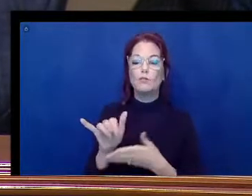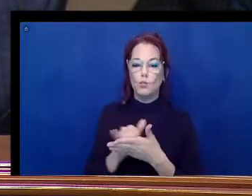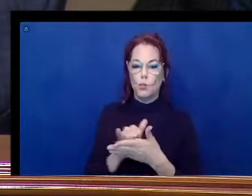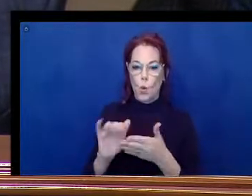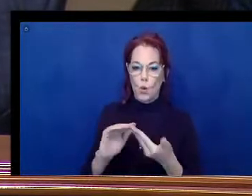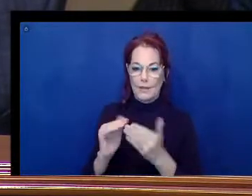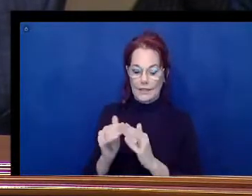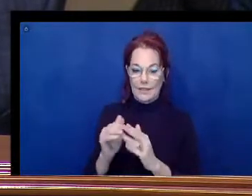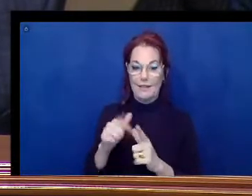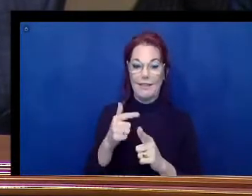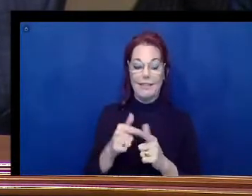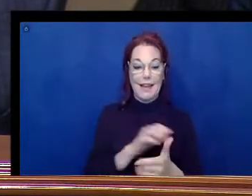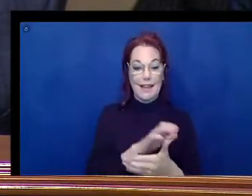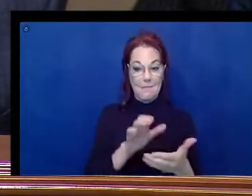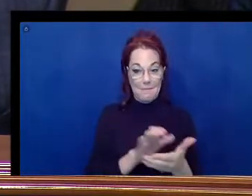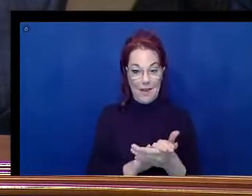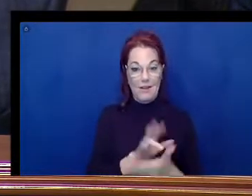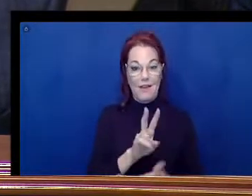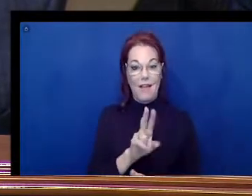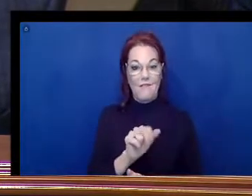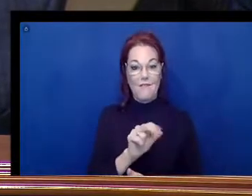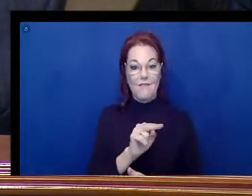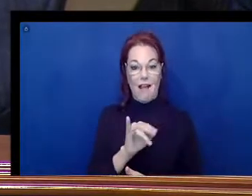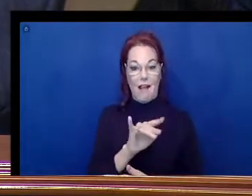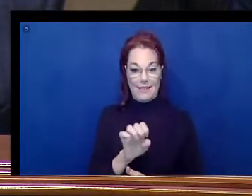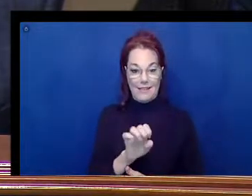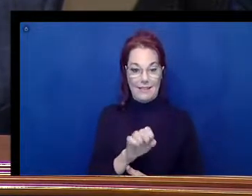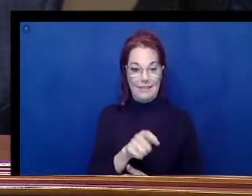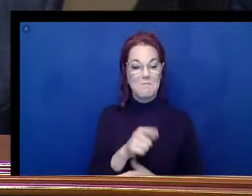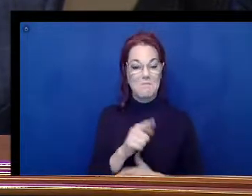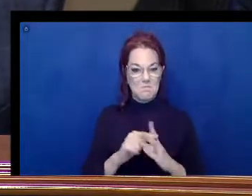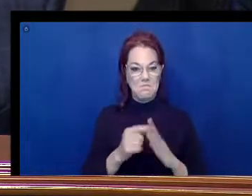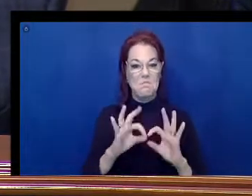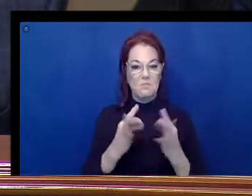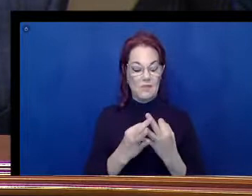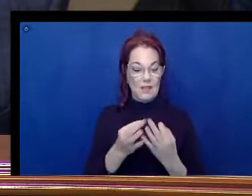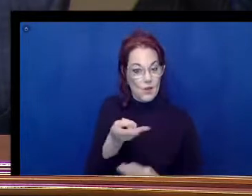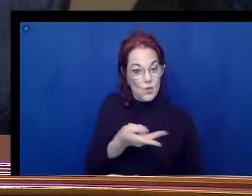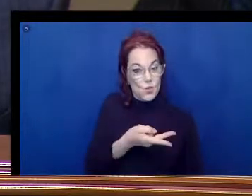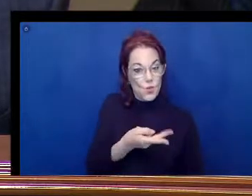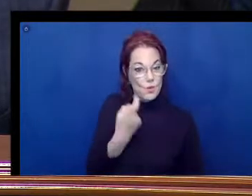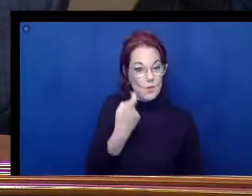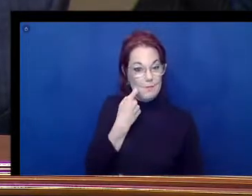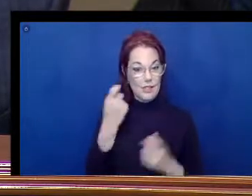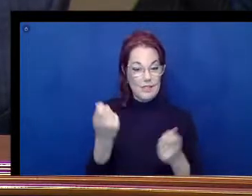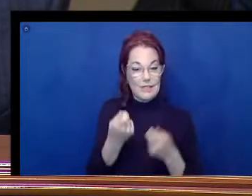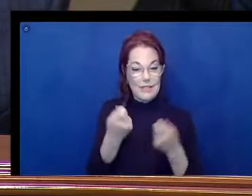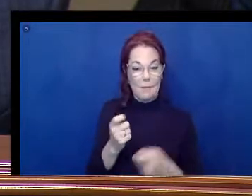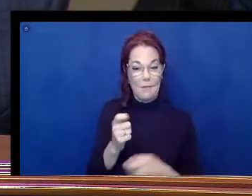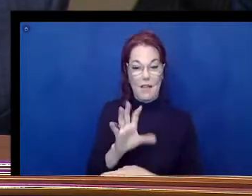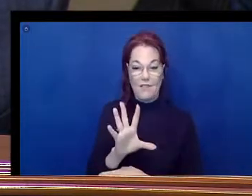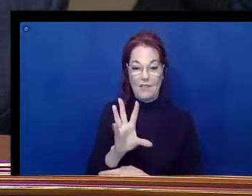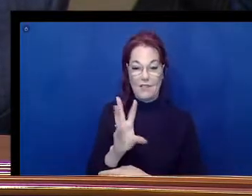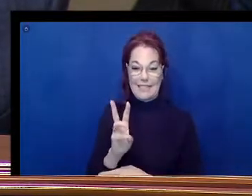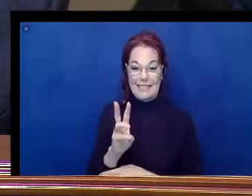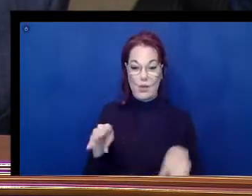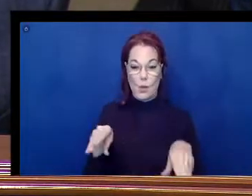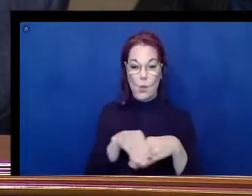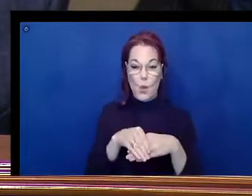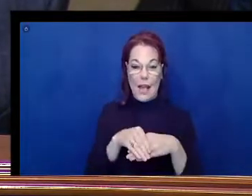Bonnie and they started a family. Ronald and Bonnie just celebrated their 56th wedding anniversary.